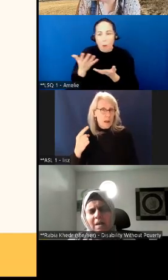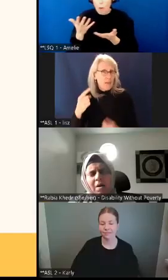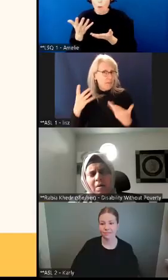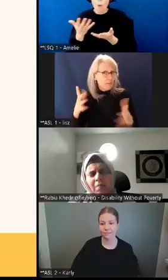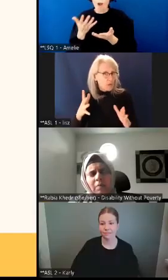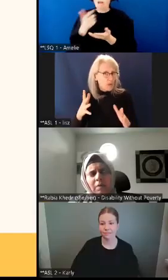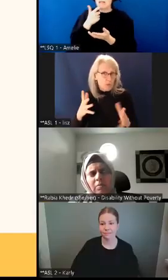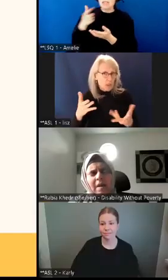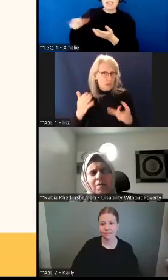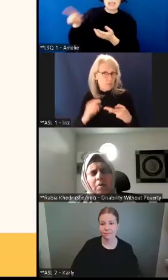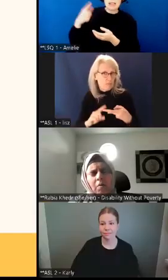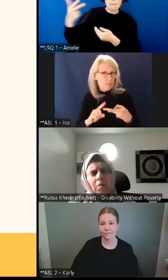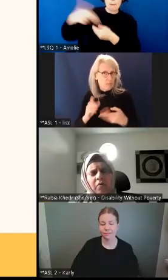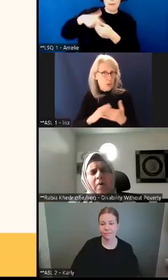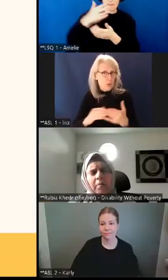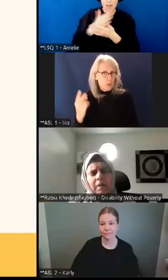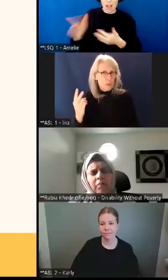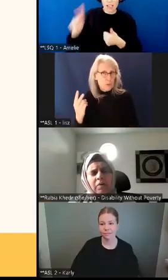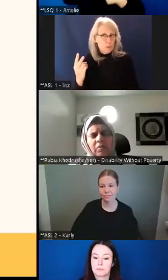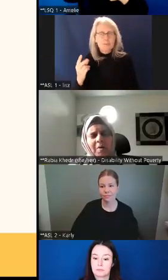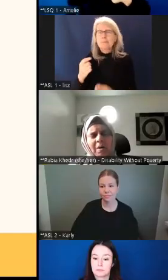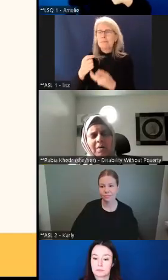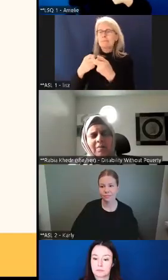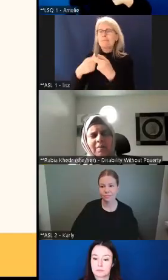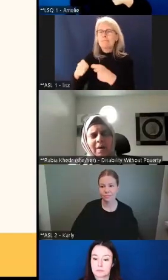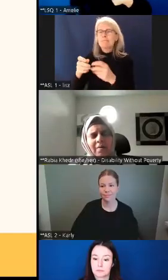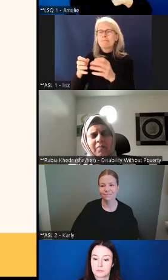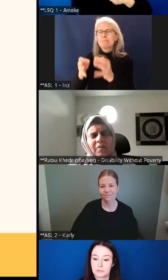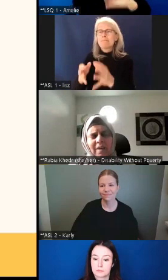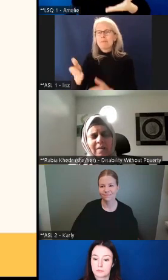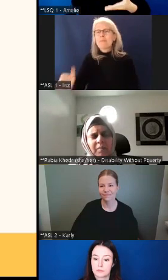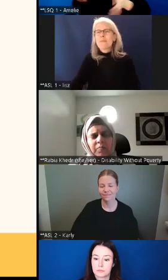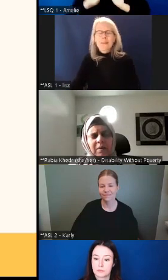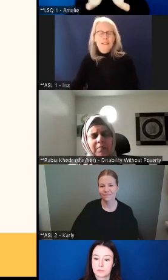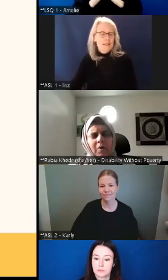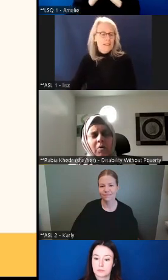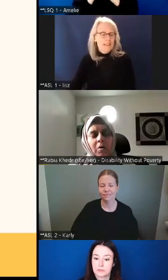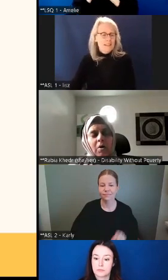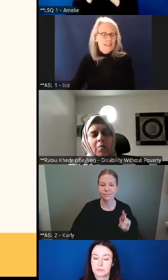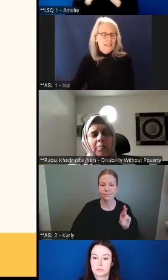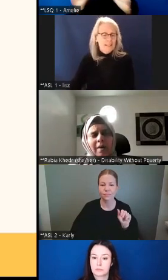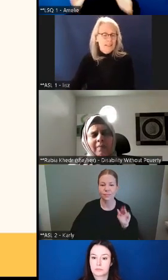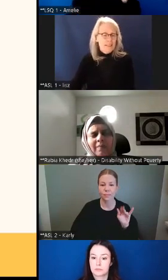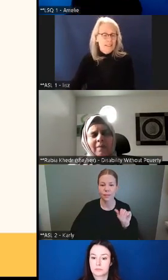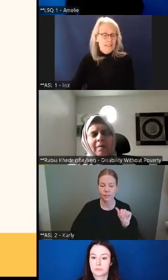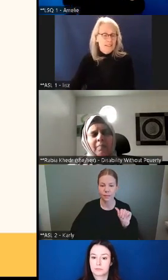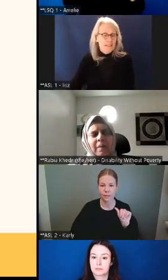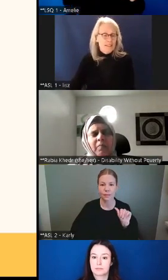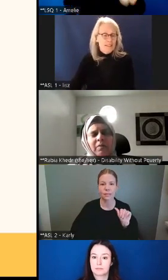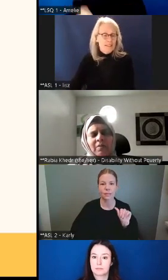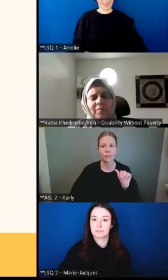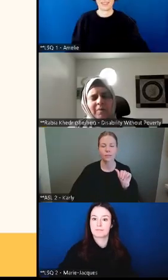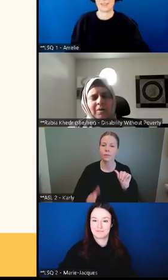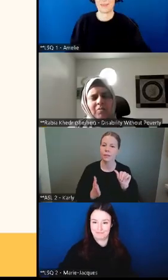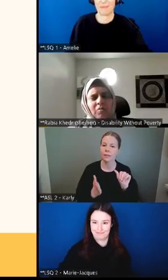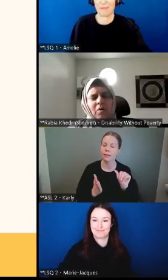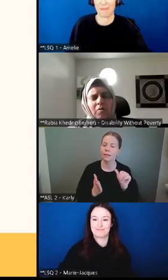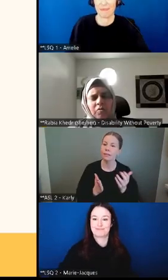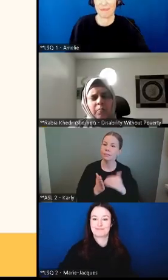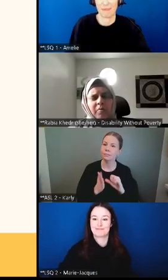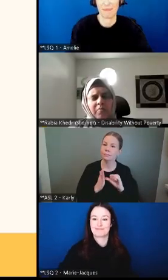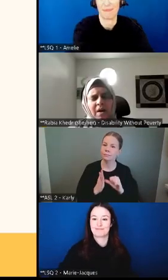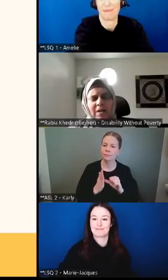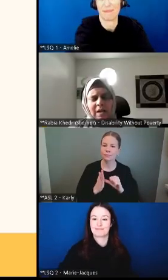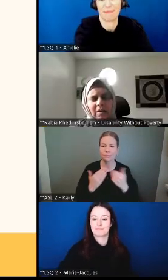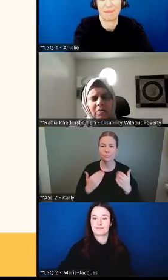again, you know, that overwhelming response of disabled people, plus people with disabilities who